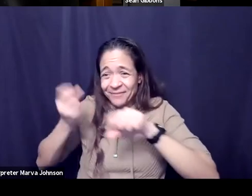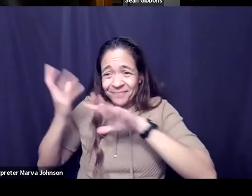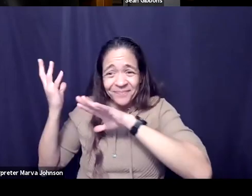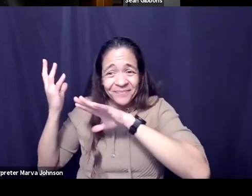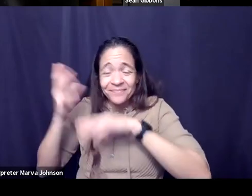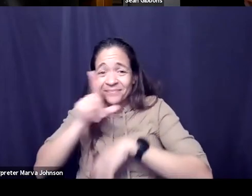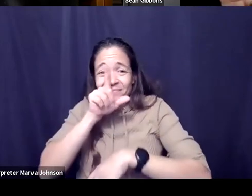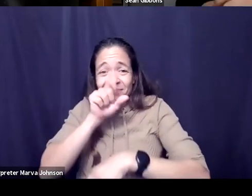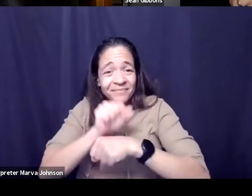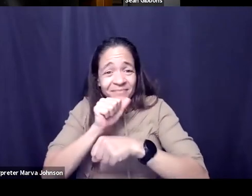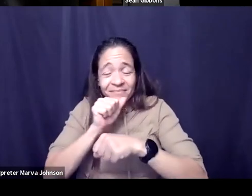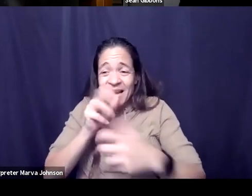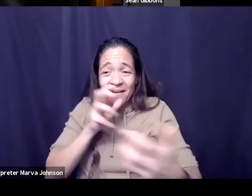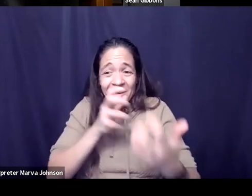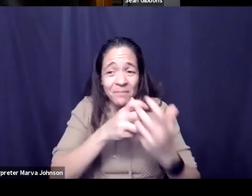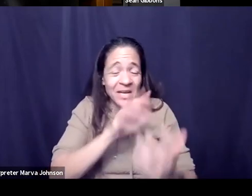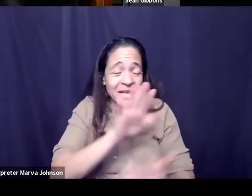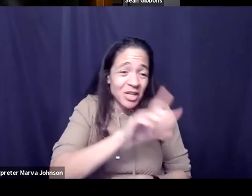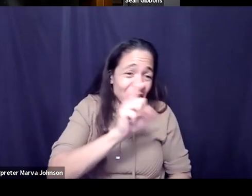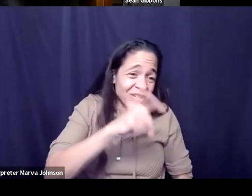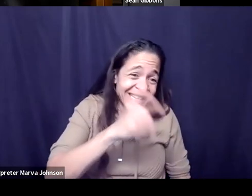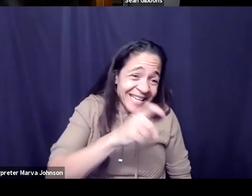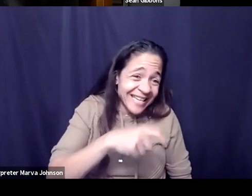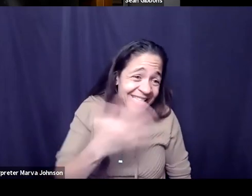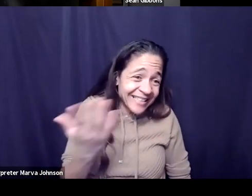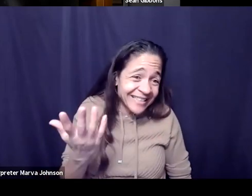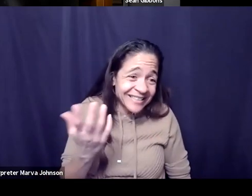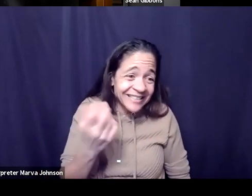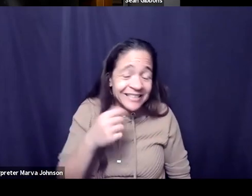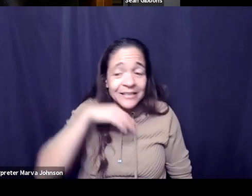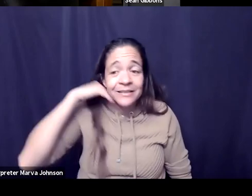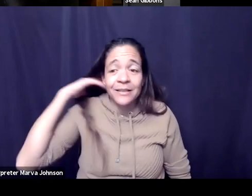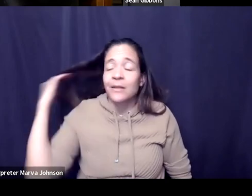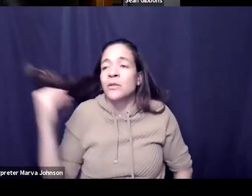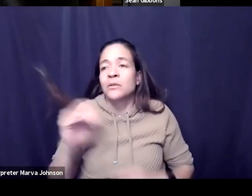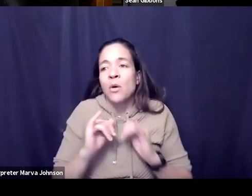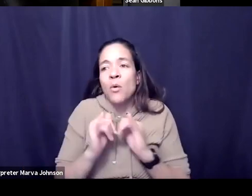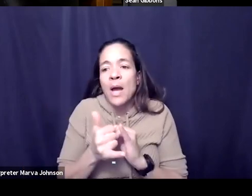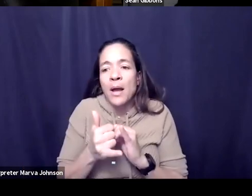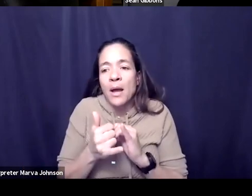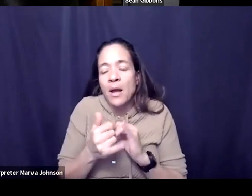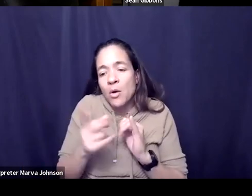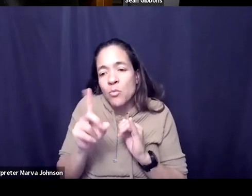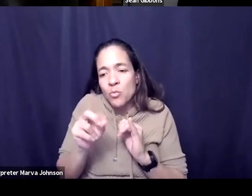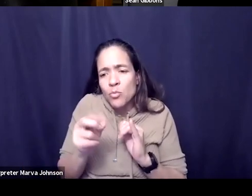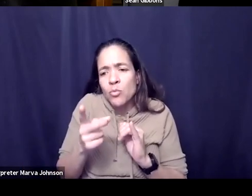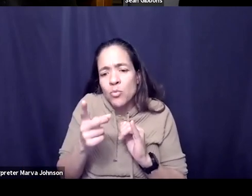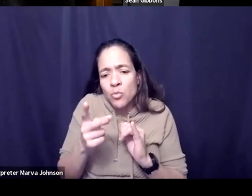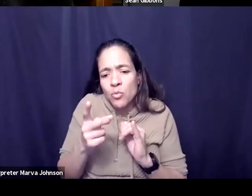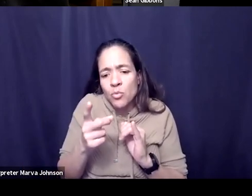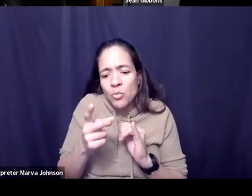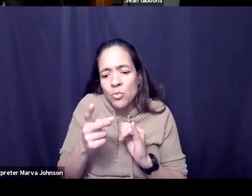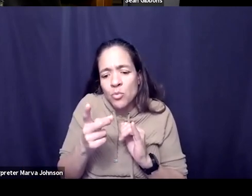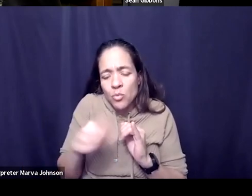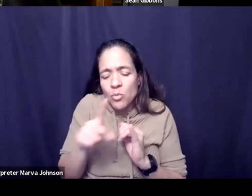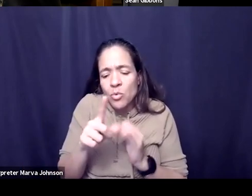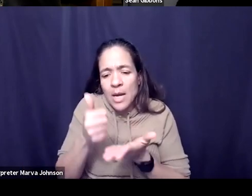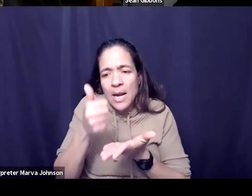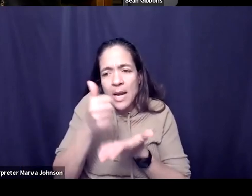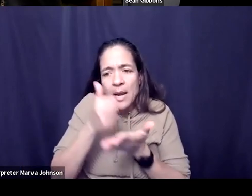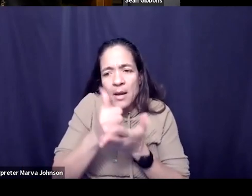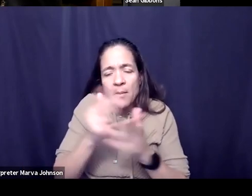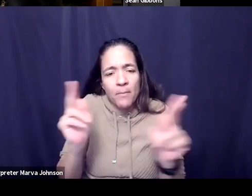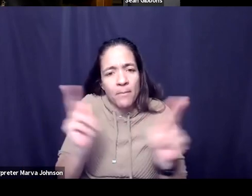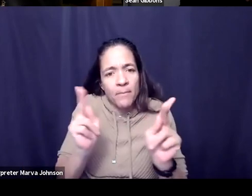yeah and so it makes me think about like how do you help people understand